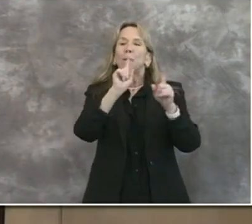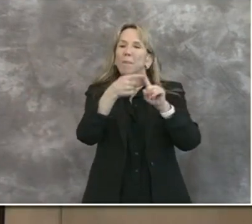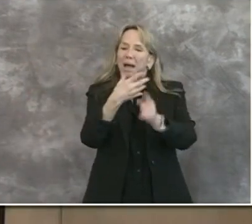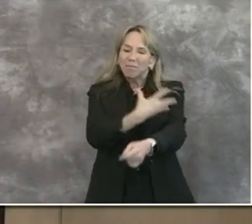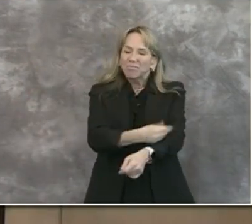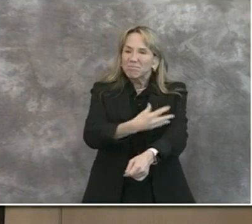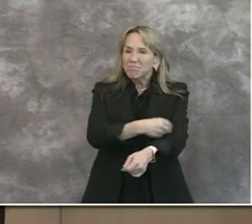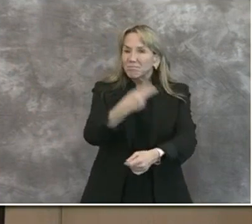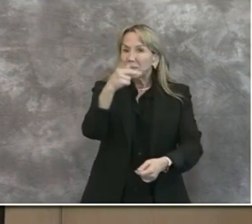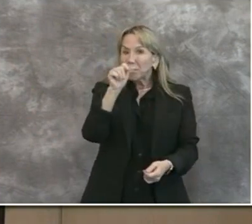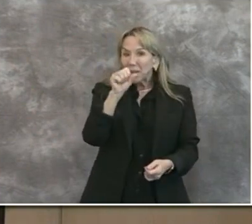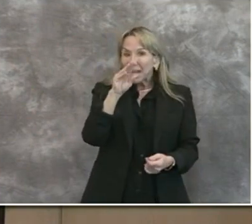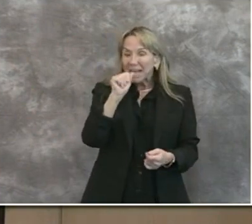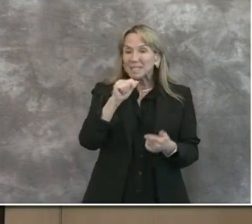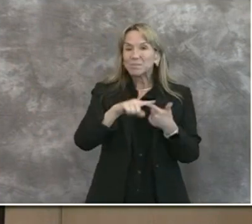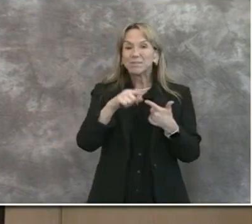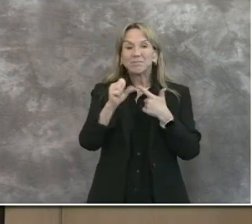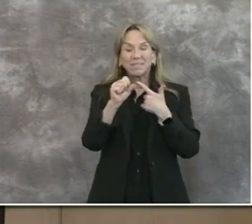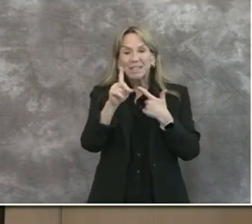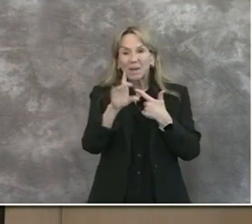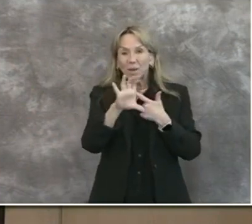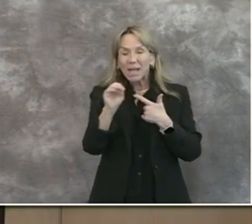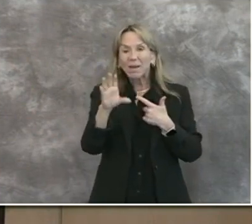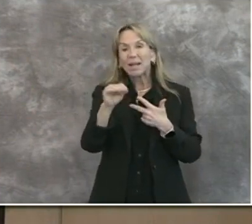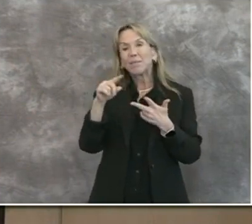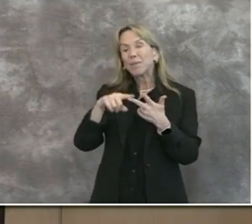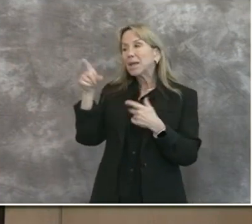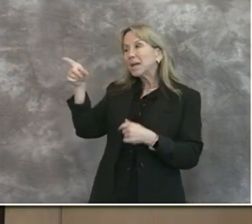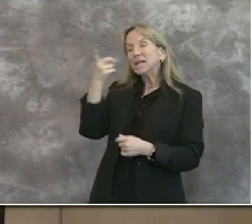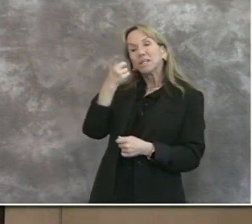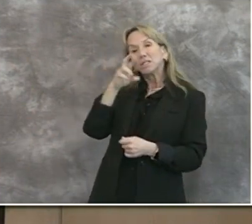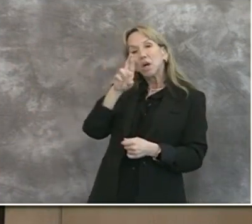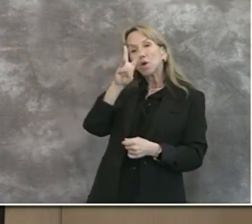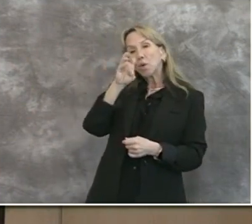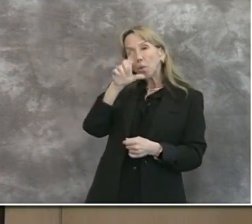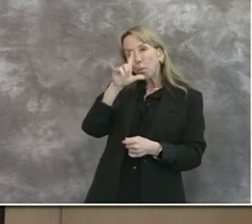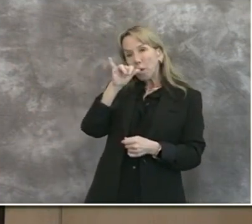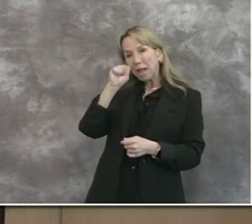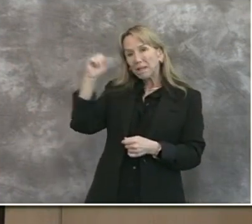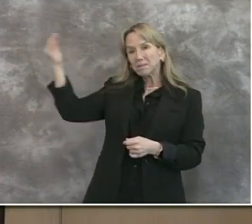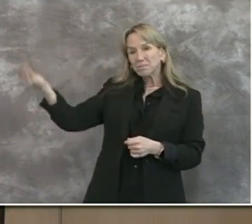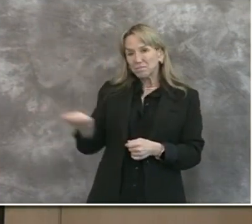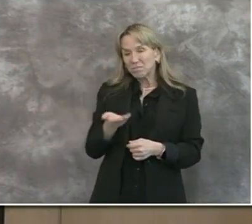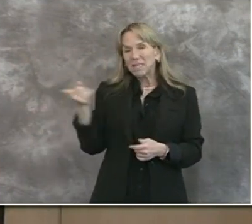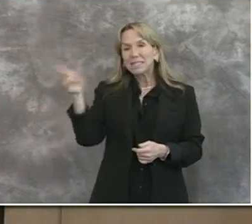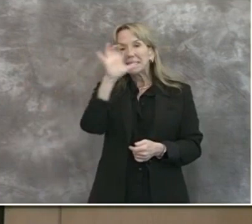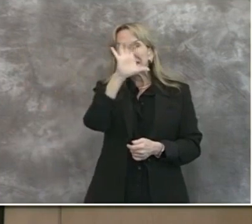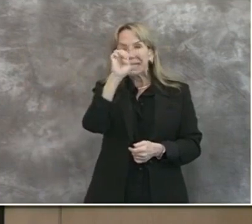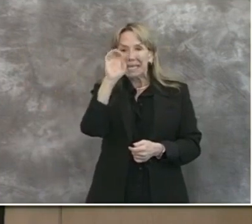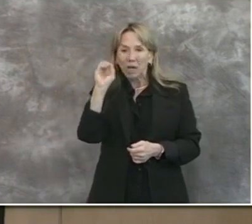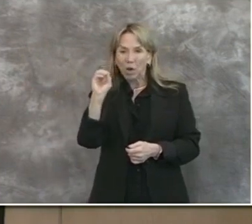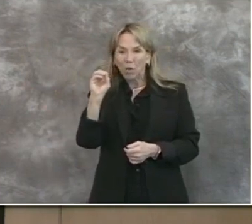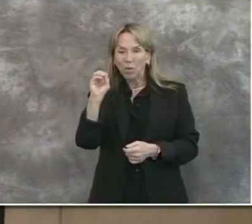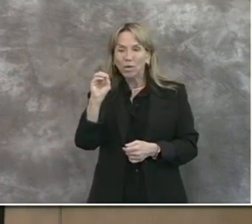and the San Diego blood bank. I'm pleased to introduce Dr. Welles, the CEO of the San Diego blood bank.